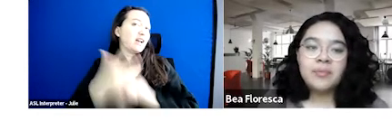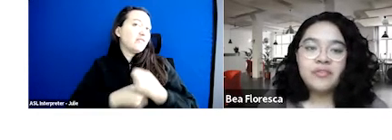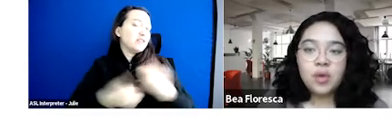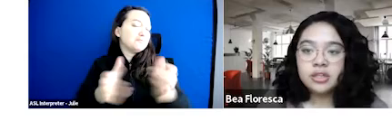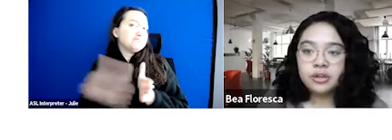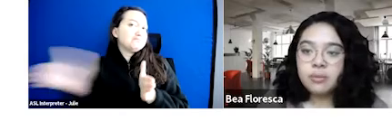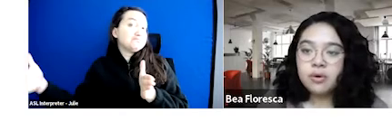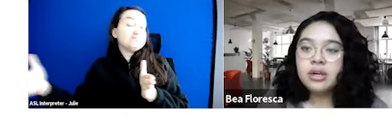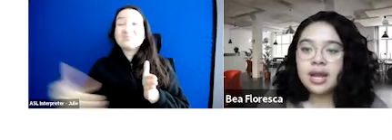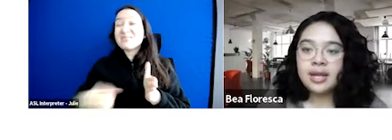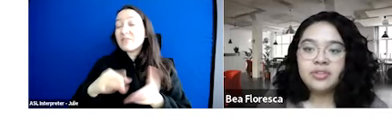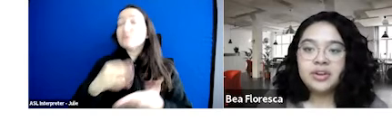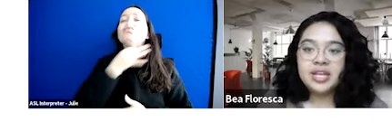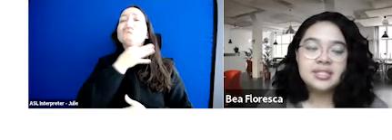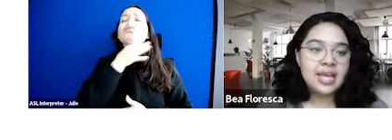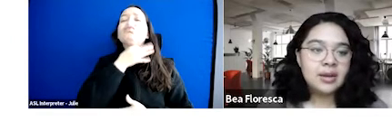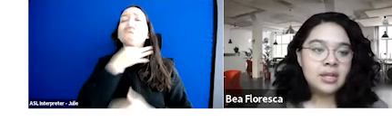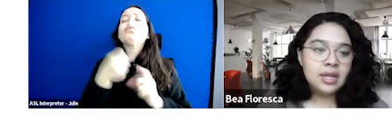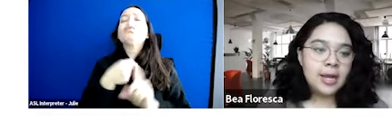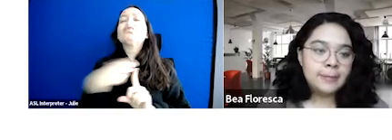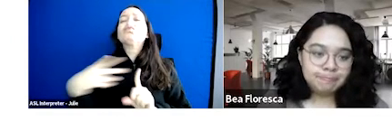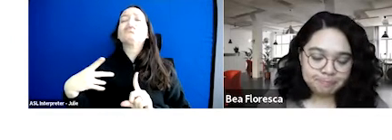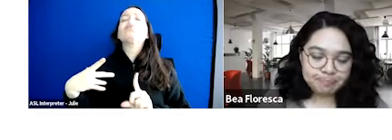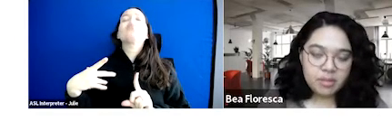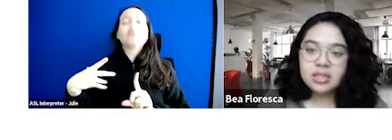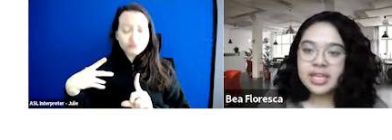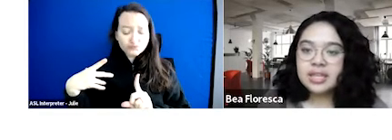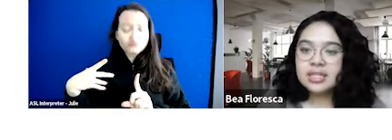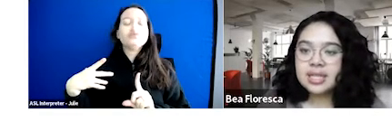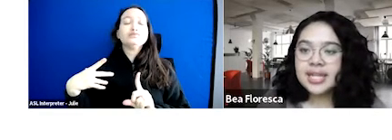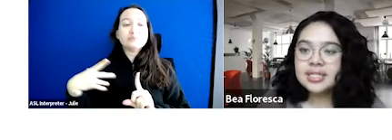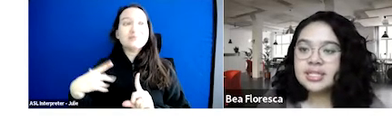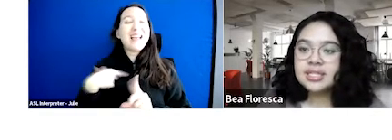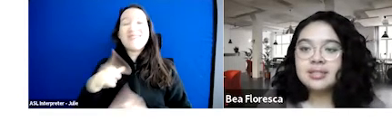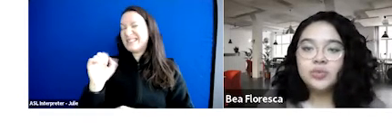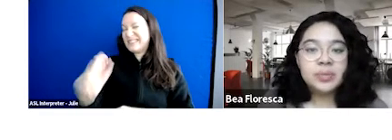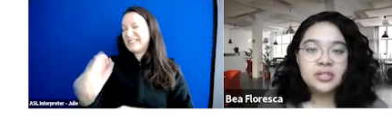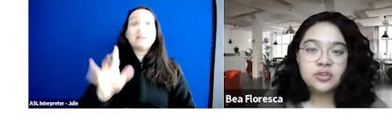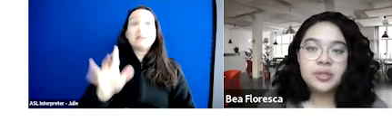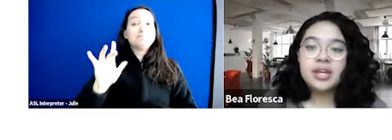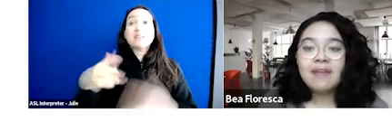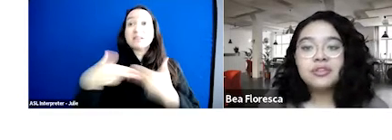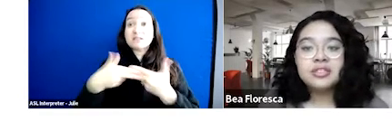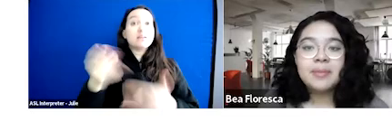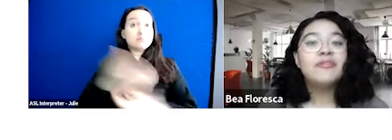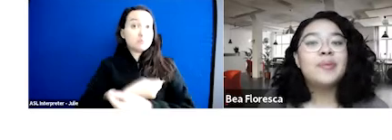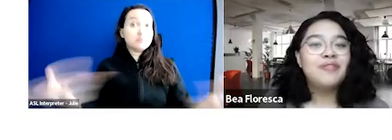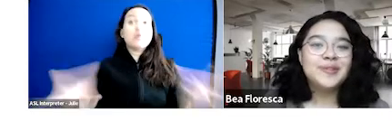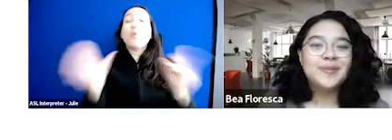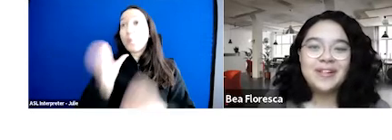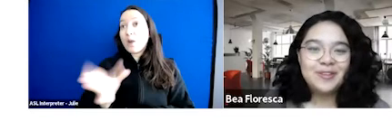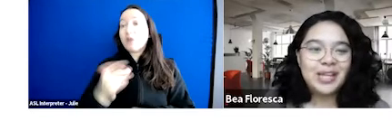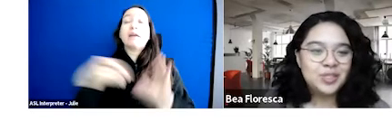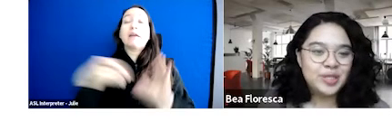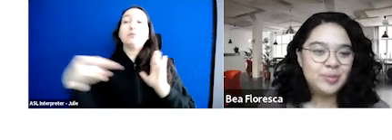If you want to learn more, there is that link in the slides and these slides will be distributed after the summit for